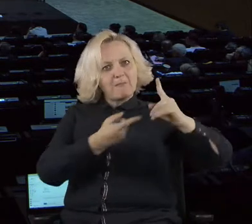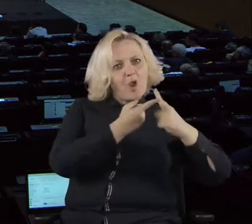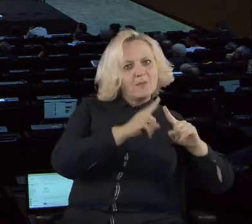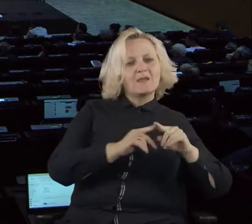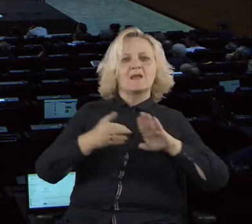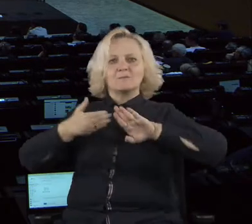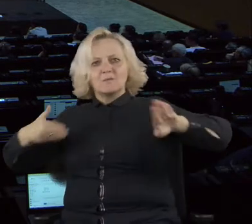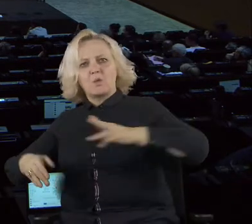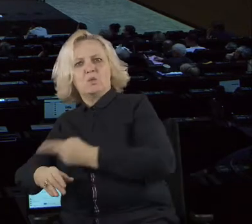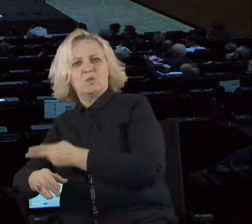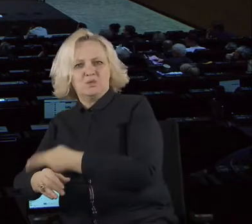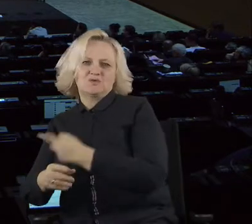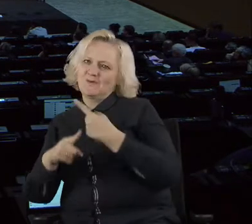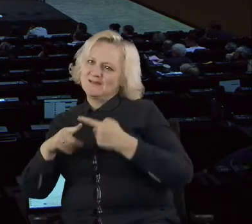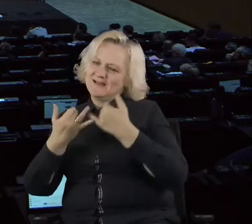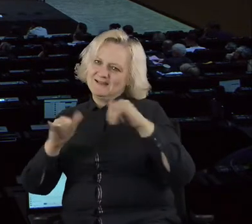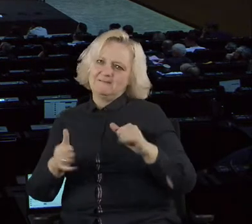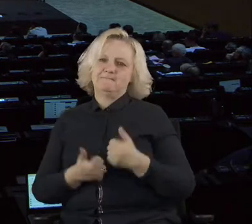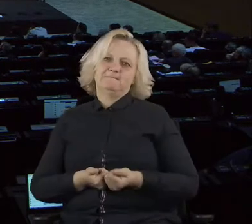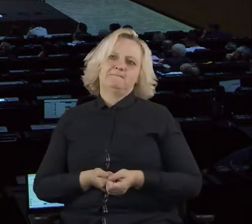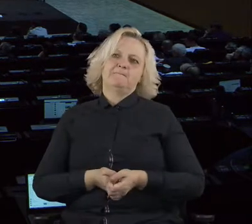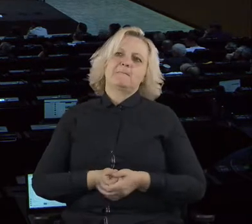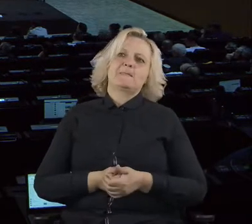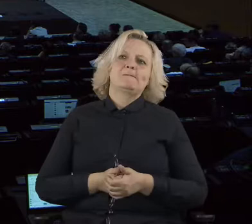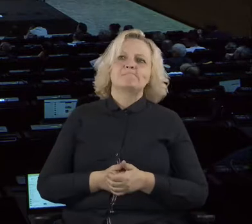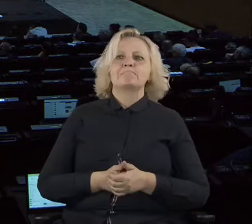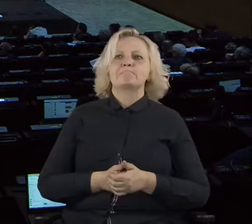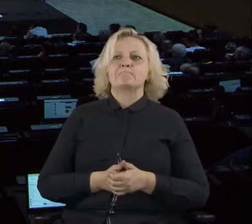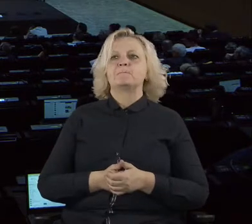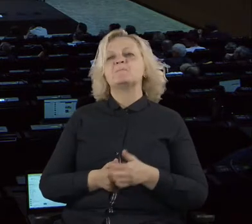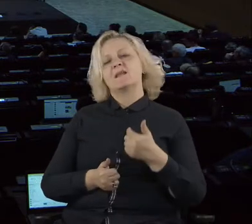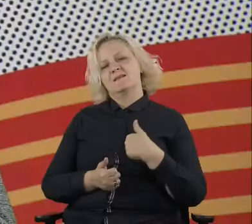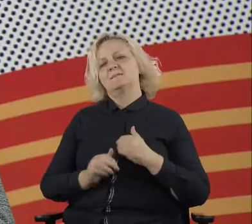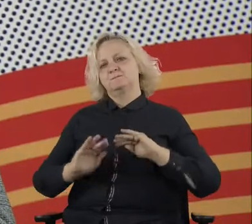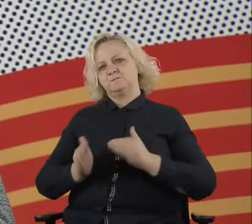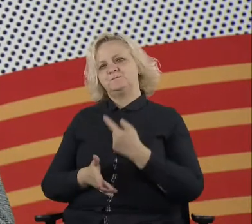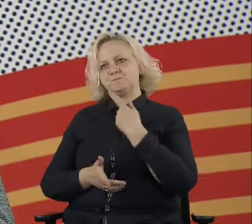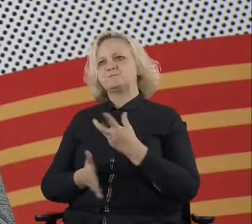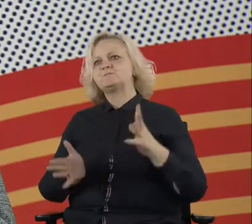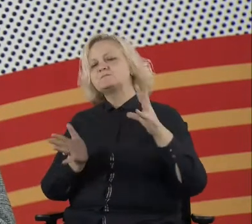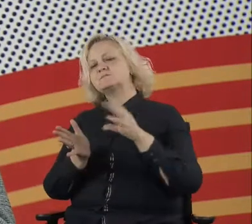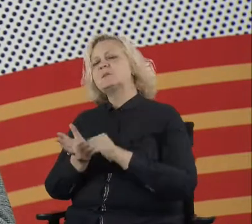So I will keep it very fast. I, and I will repeat some idea that I say before, but